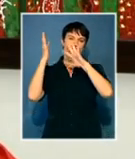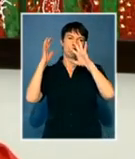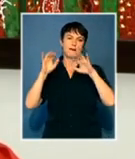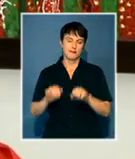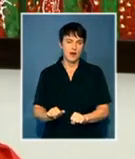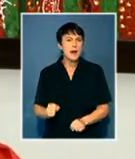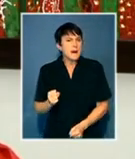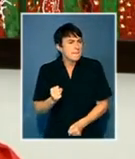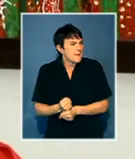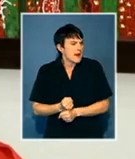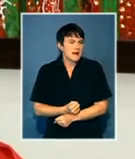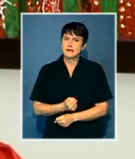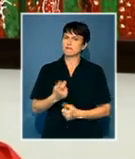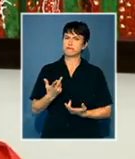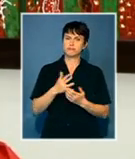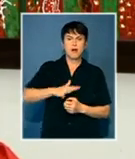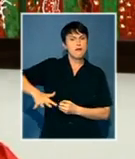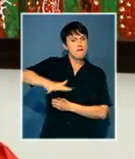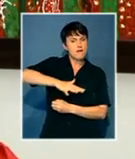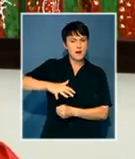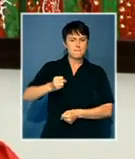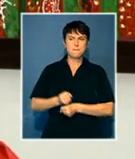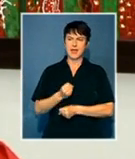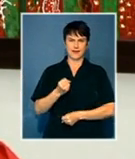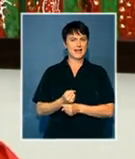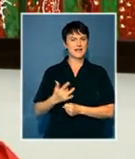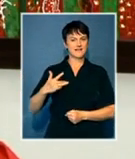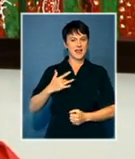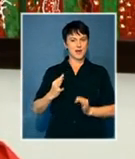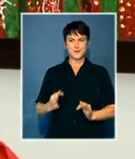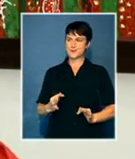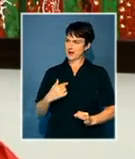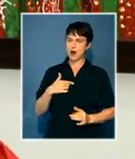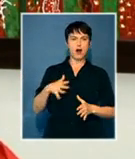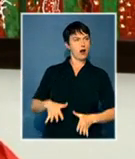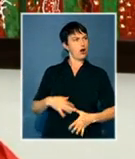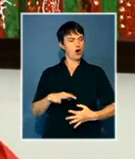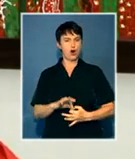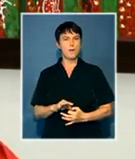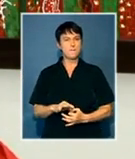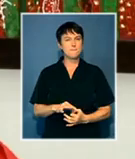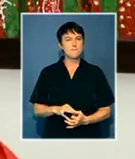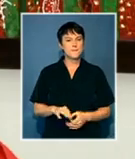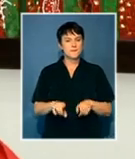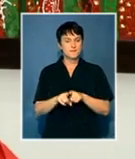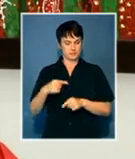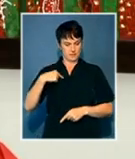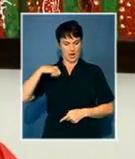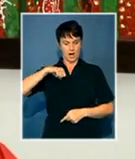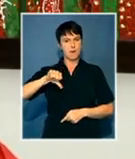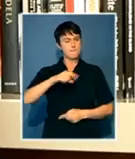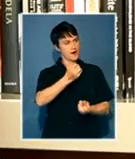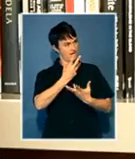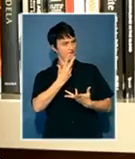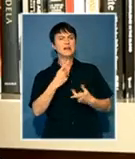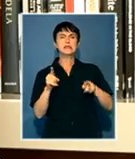everyone feels at home, we have this tendency of saying, treat people as you want